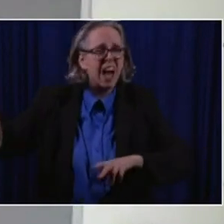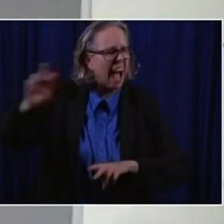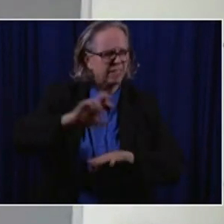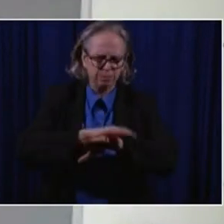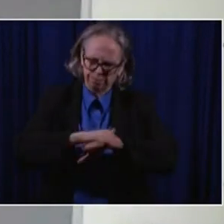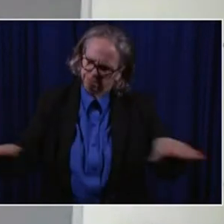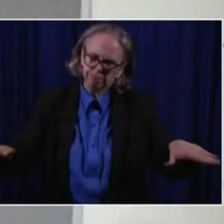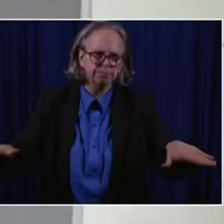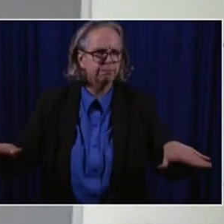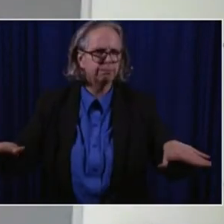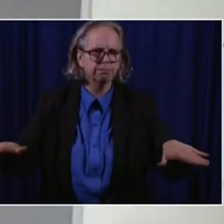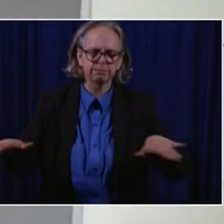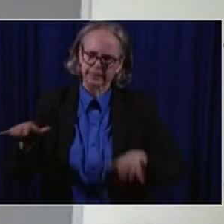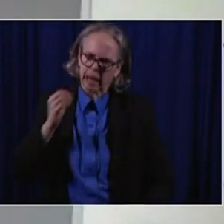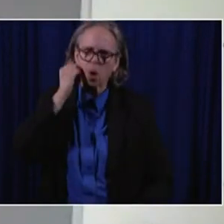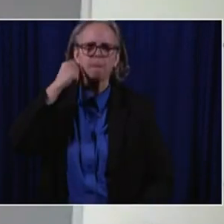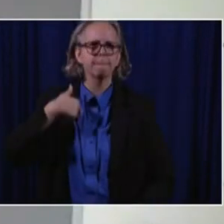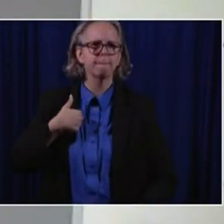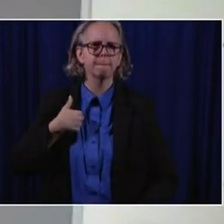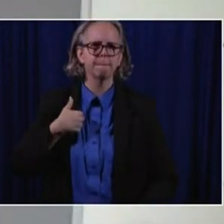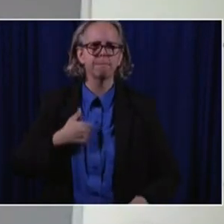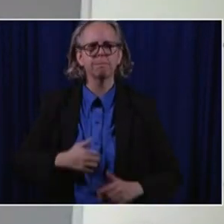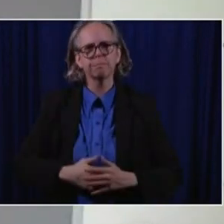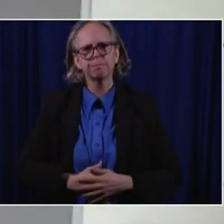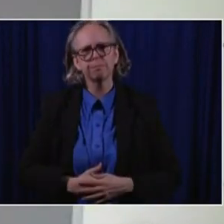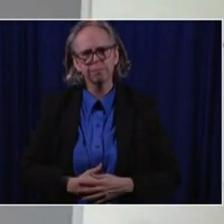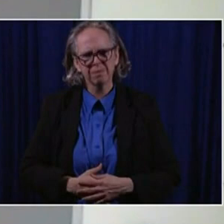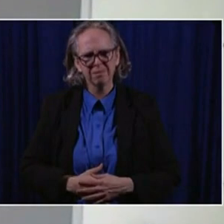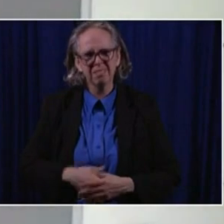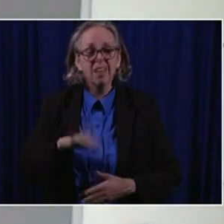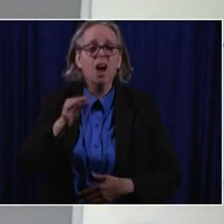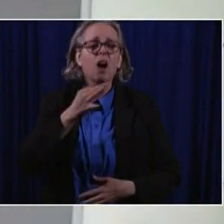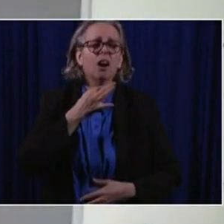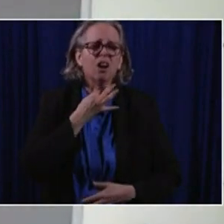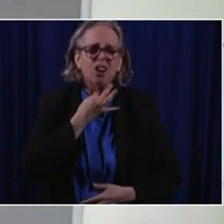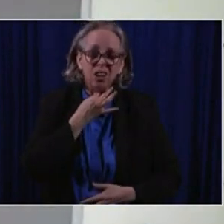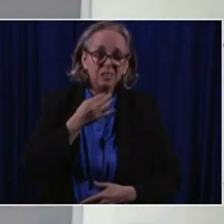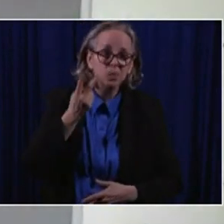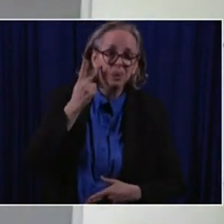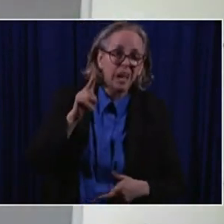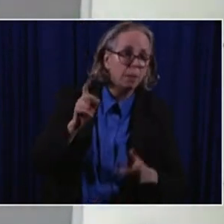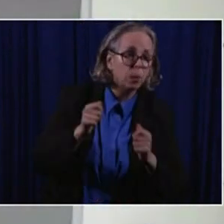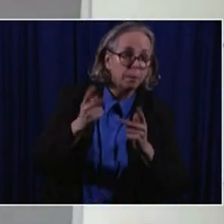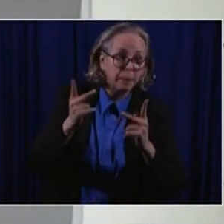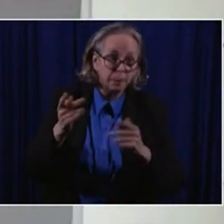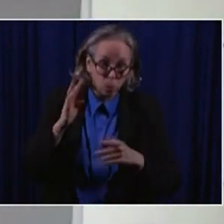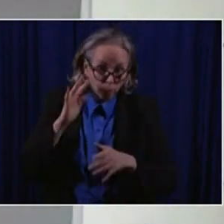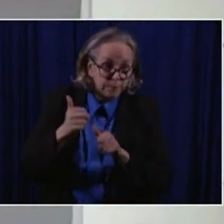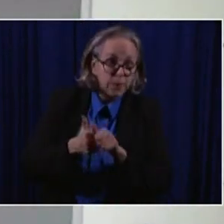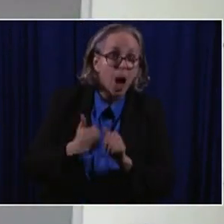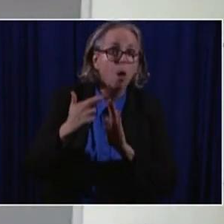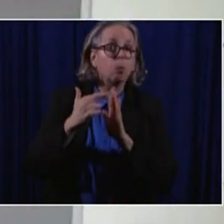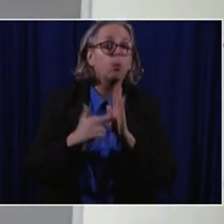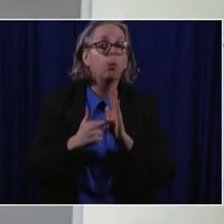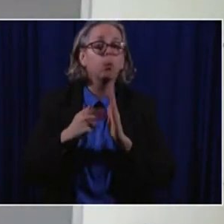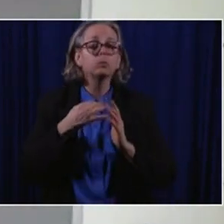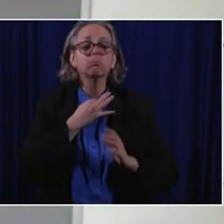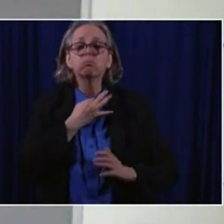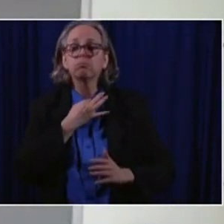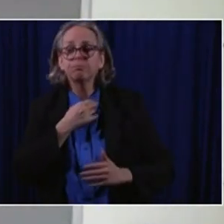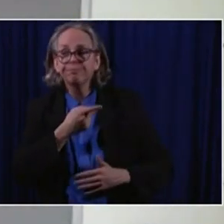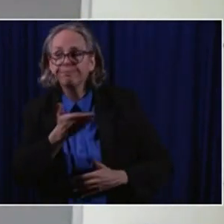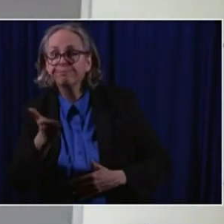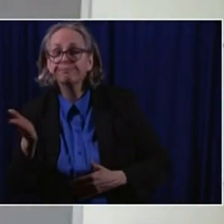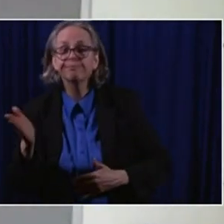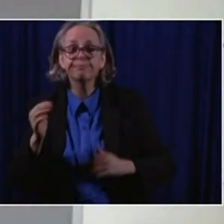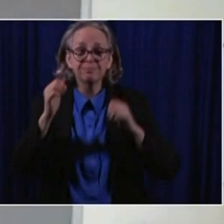um, and I, I don't, I'm curious to see if people actually follow the rules, uh, on Thanksgiving to see if we surge anymore because the hospitals